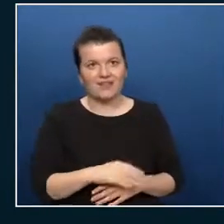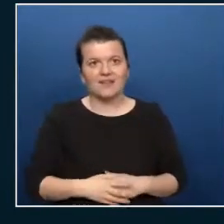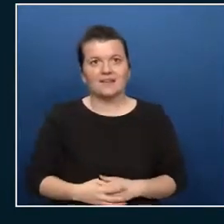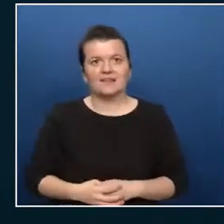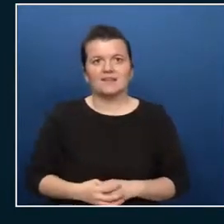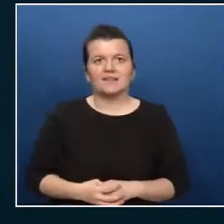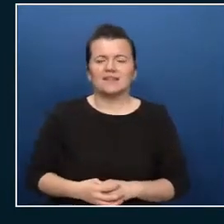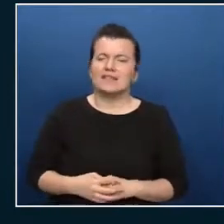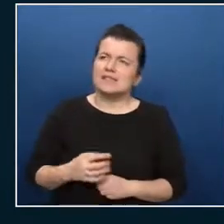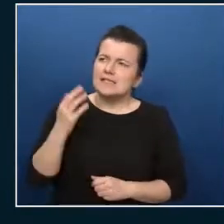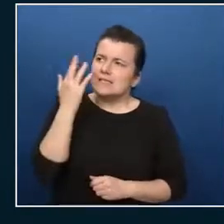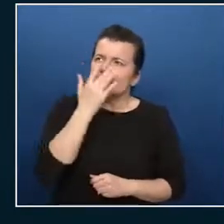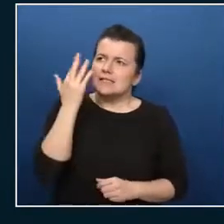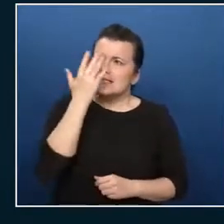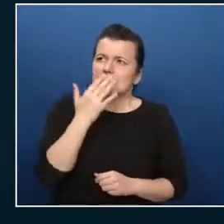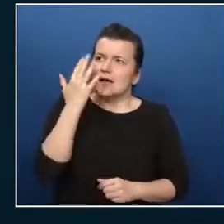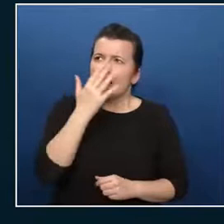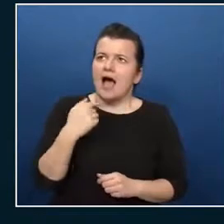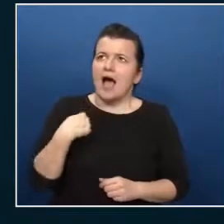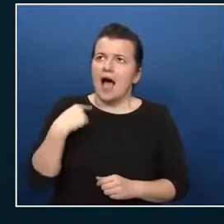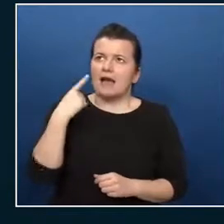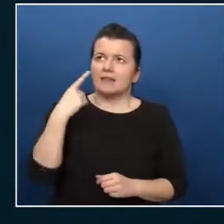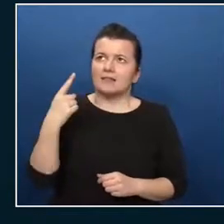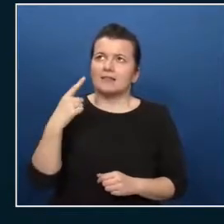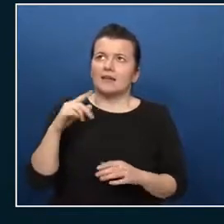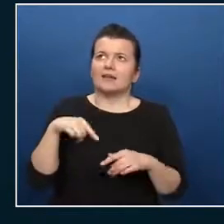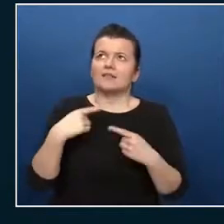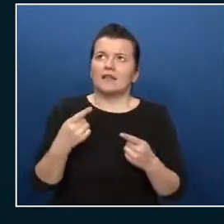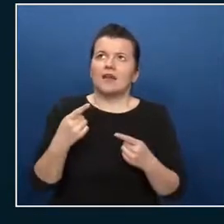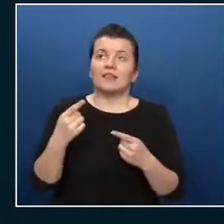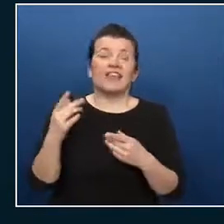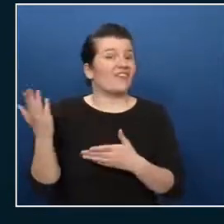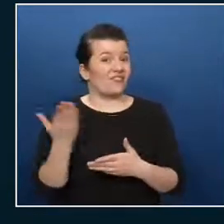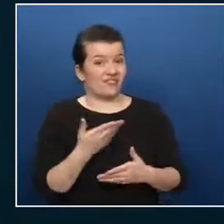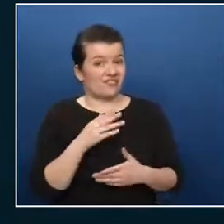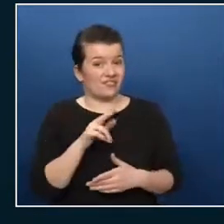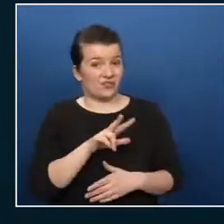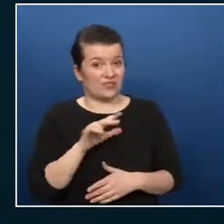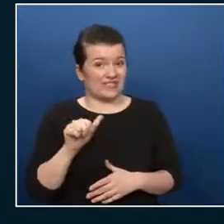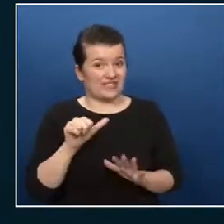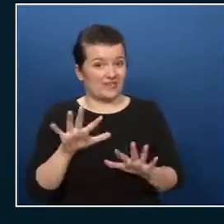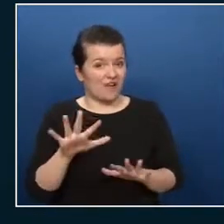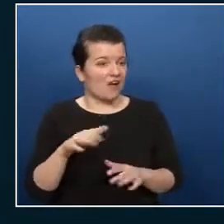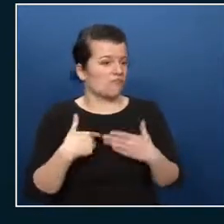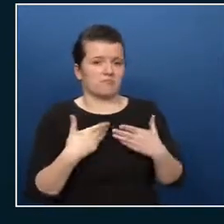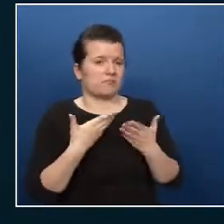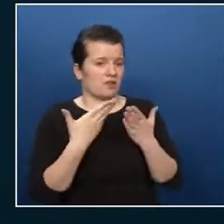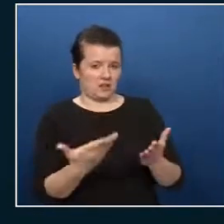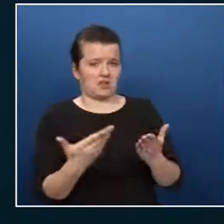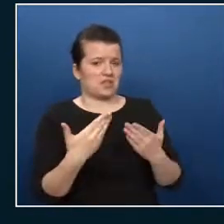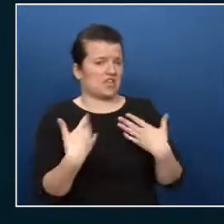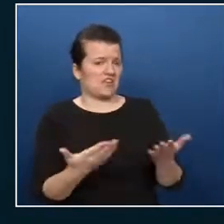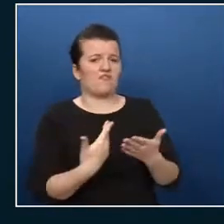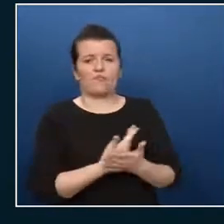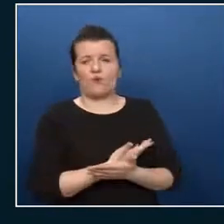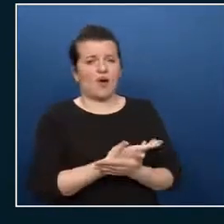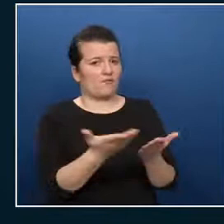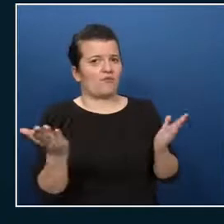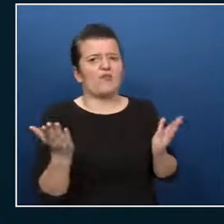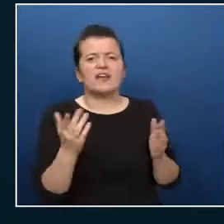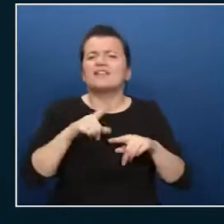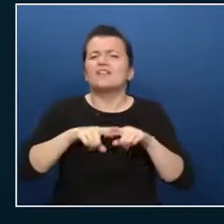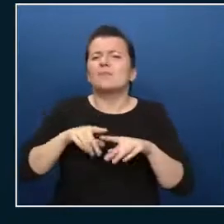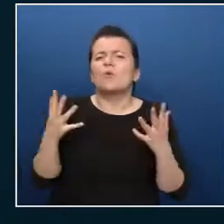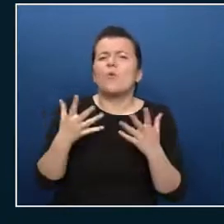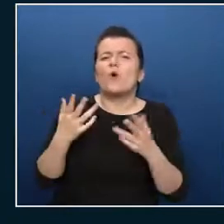so then yeah then my advice would be enable it for everyone alright you have to think about what are you using basic authentication exchange